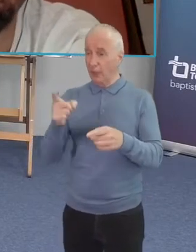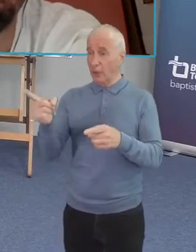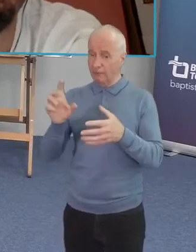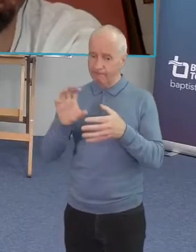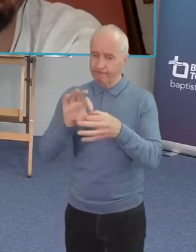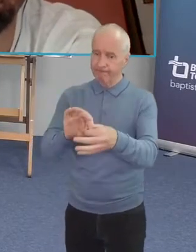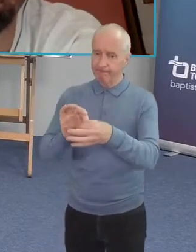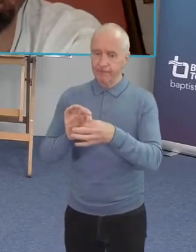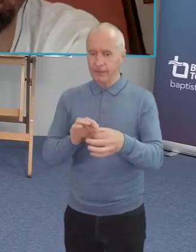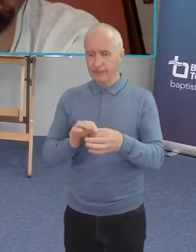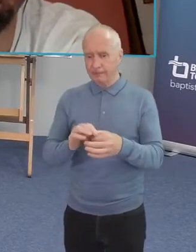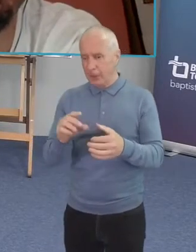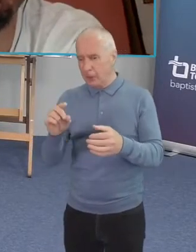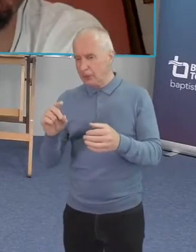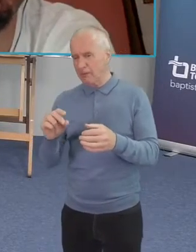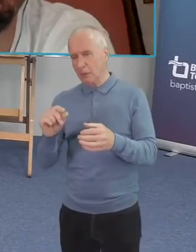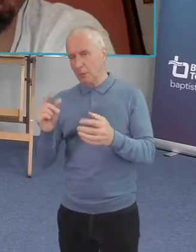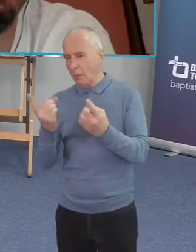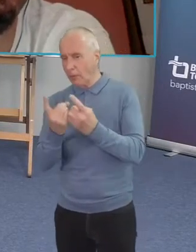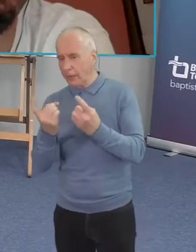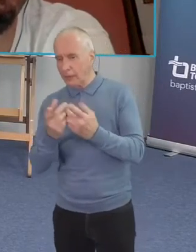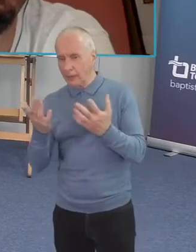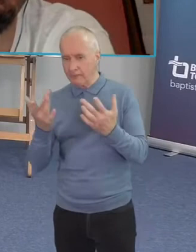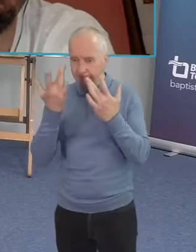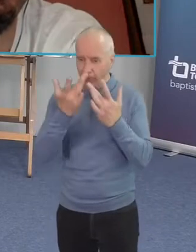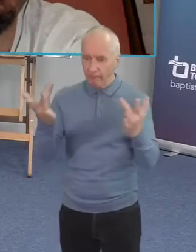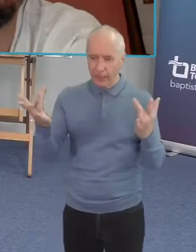that reveal or extend the kingdom